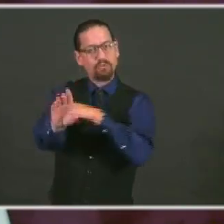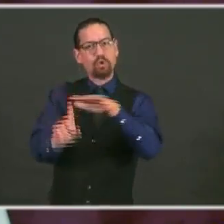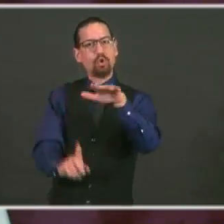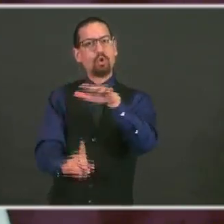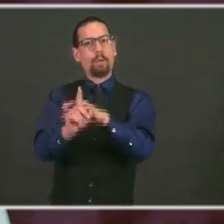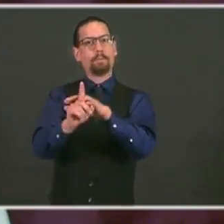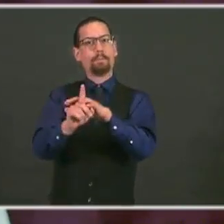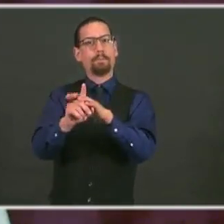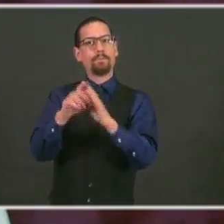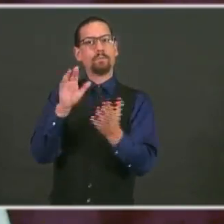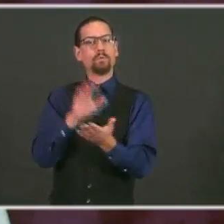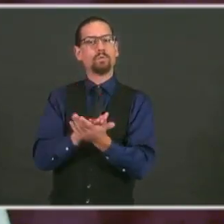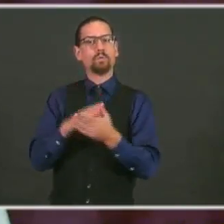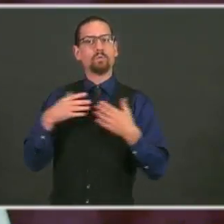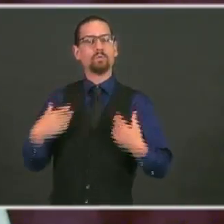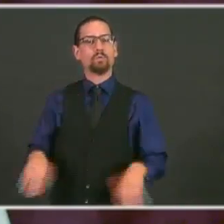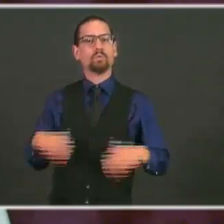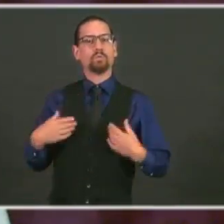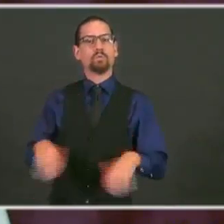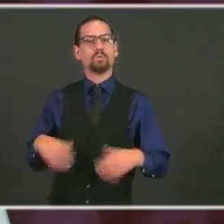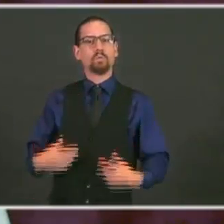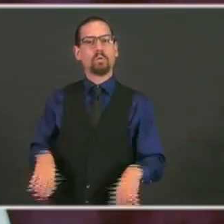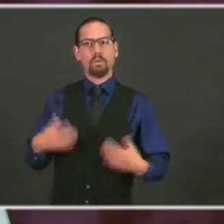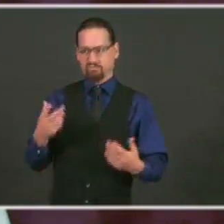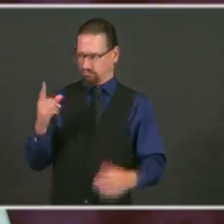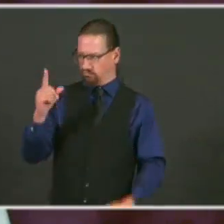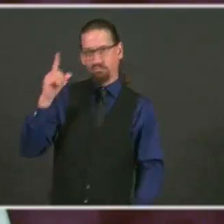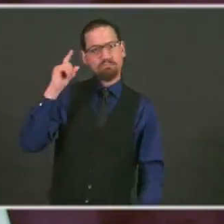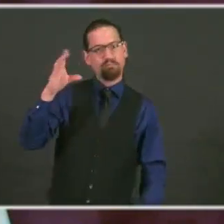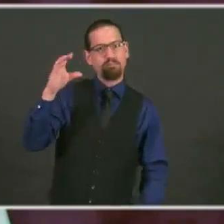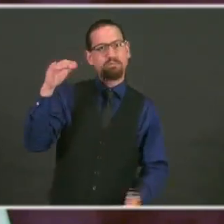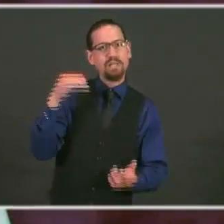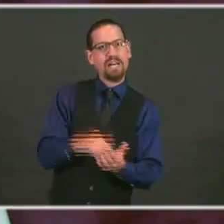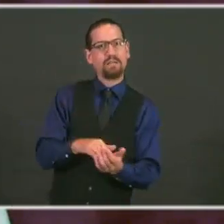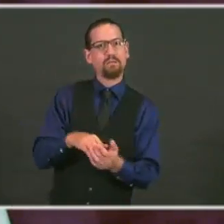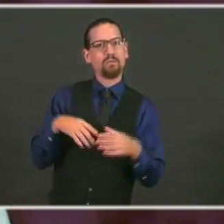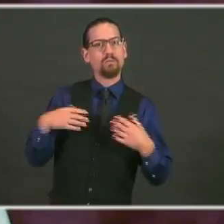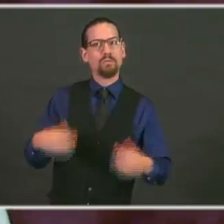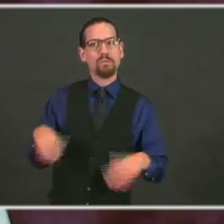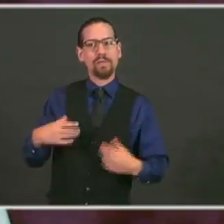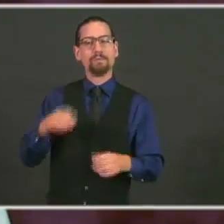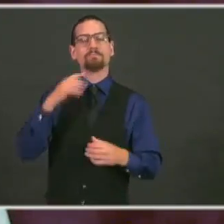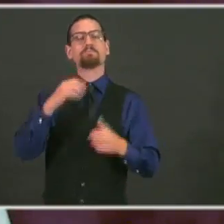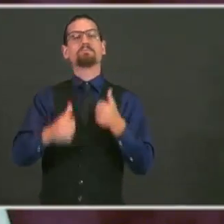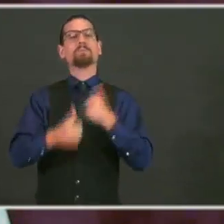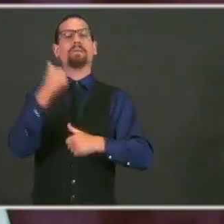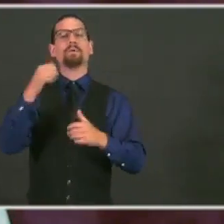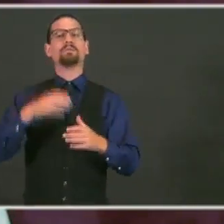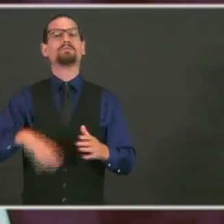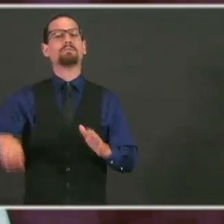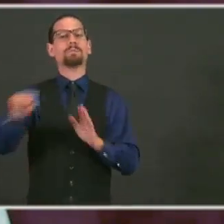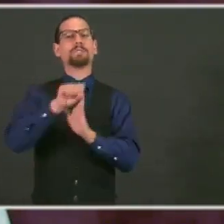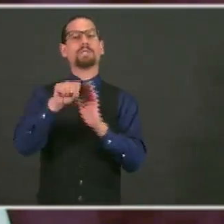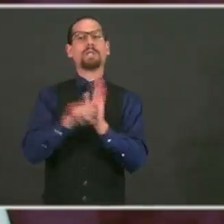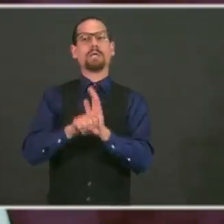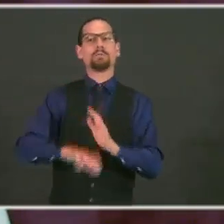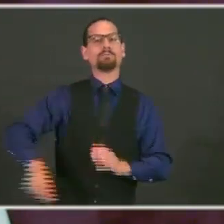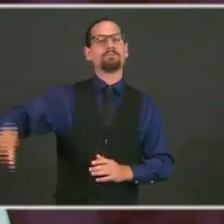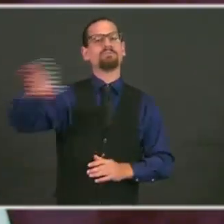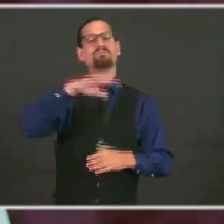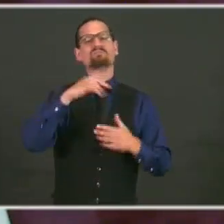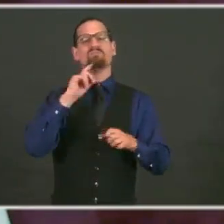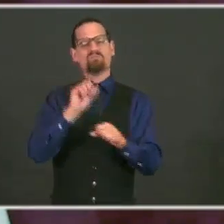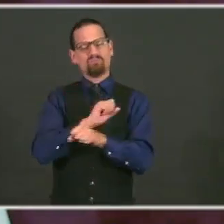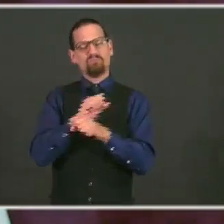unprecedented obstacles, most schools across the state stepped up and delivered for these kids. The doors